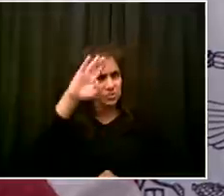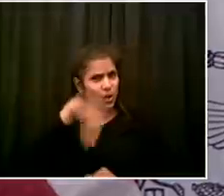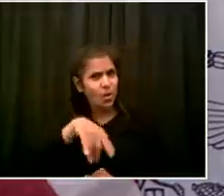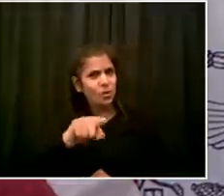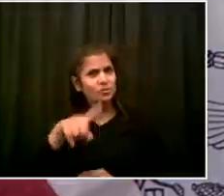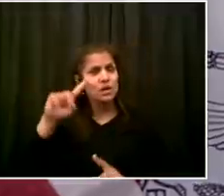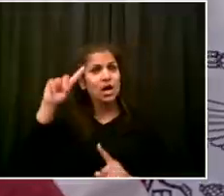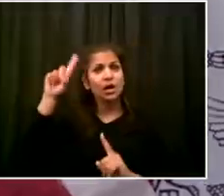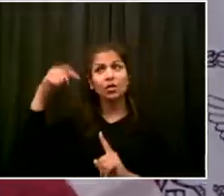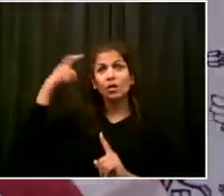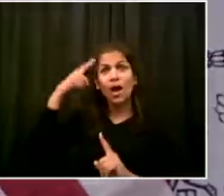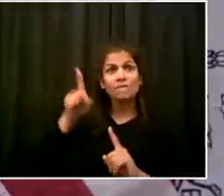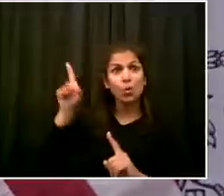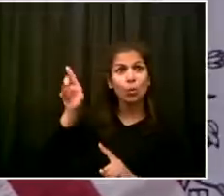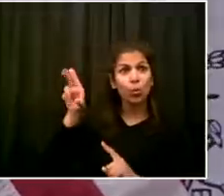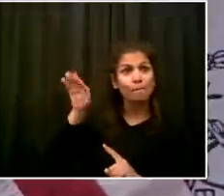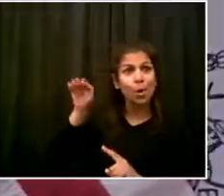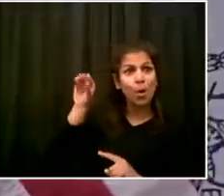Luis?